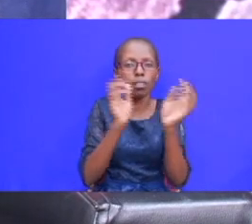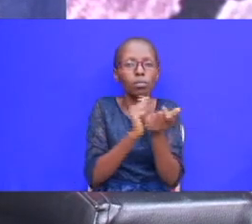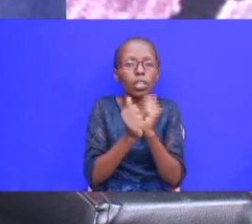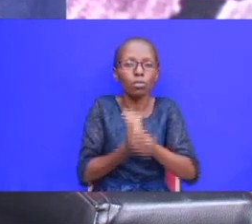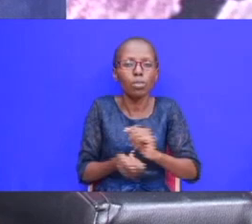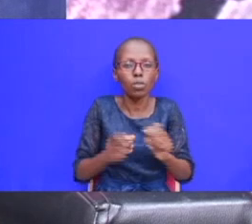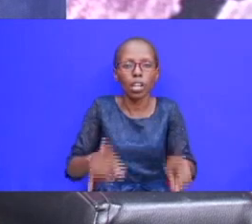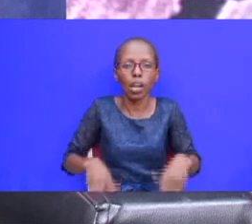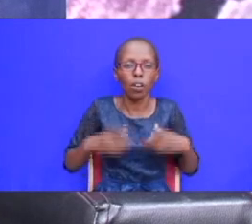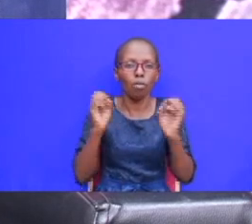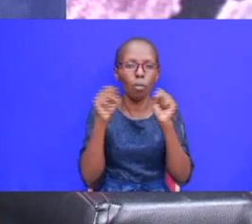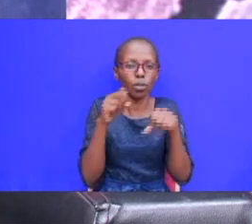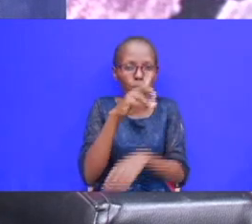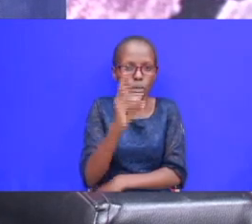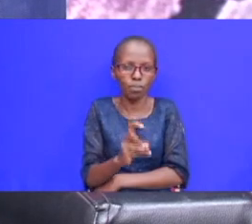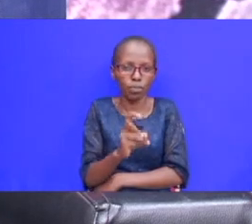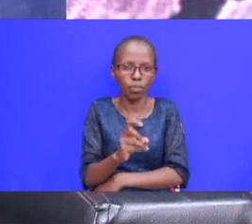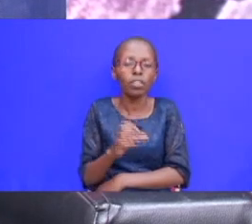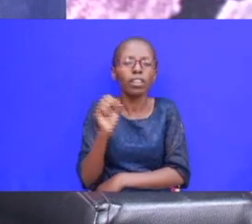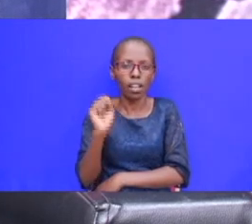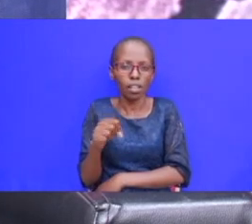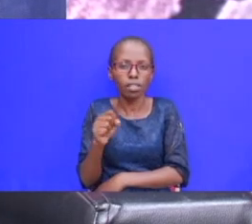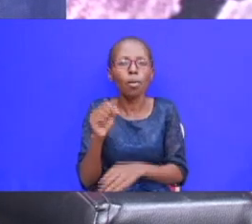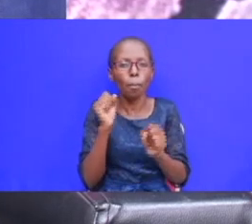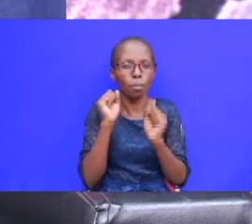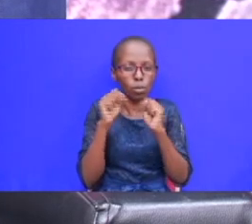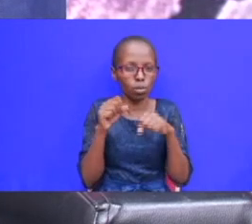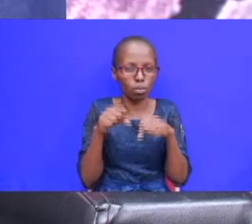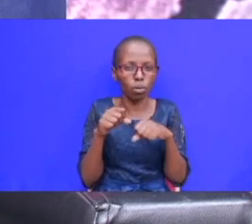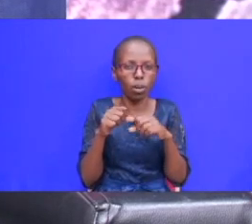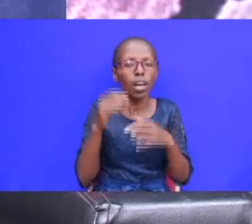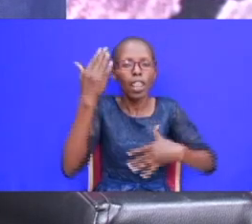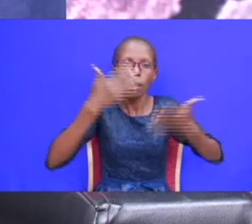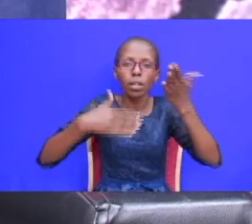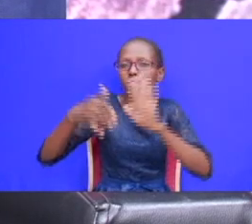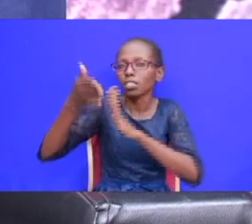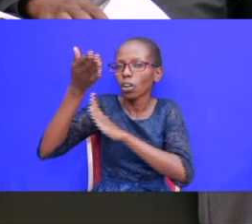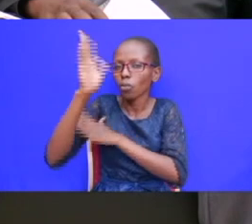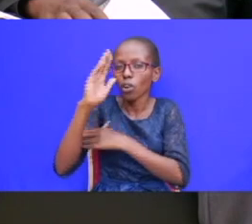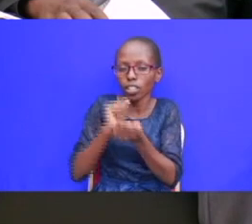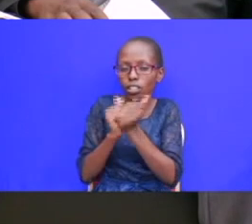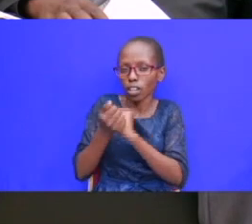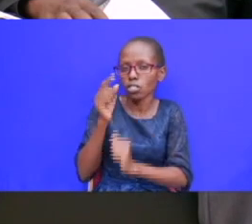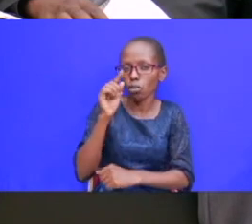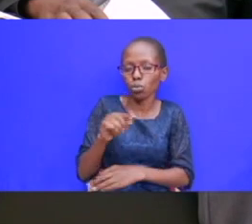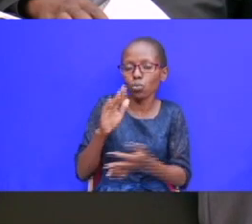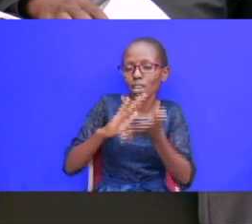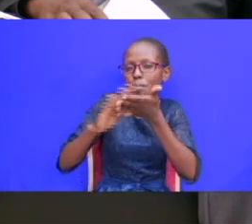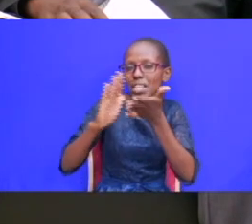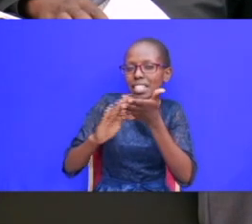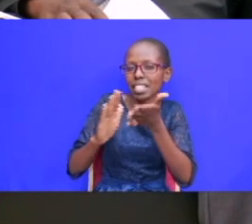our life is it possible it is it is it is very possible the presence of god transforms you immediately